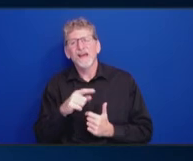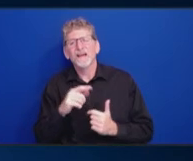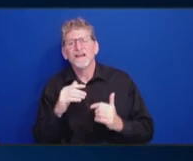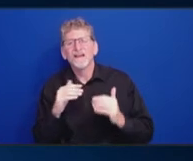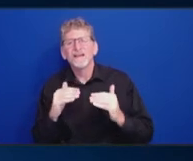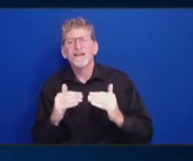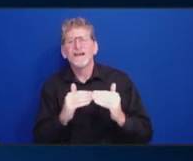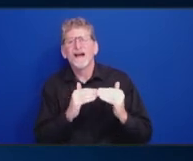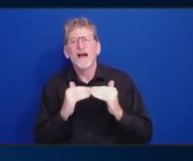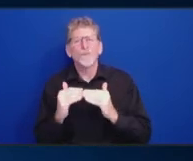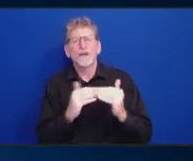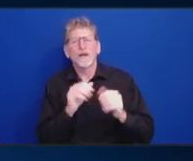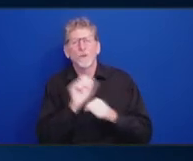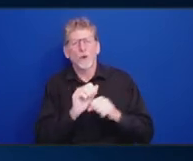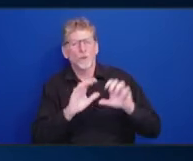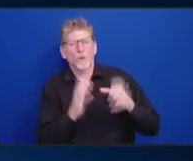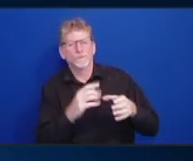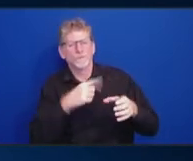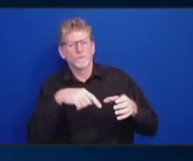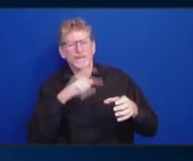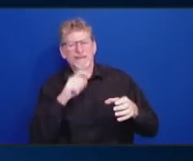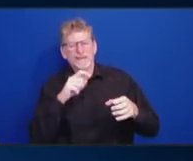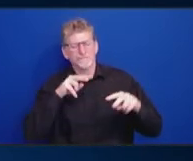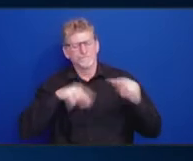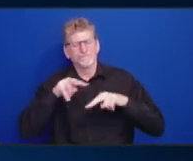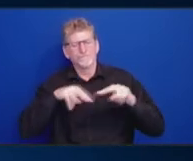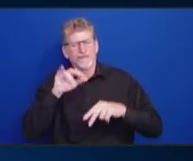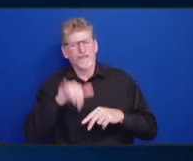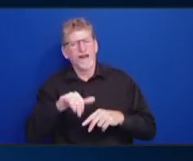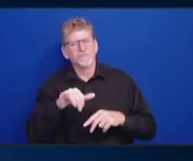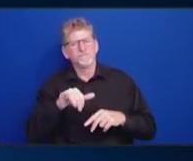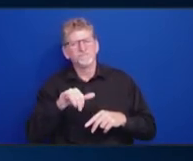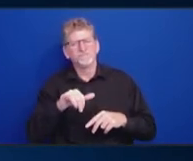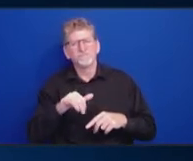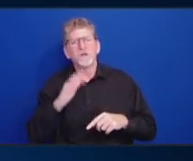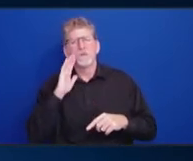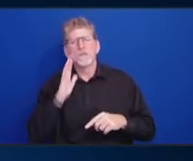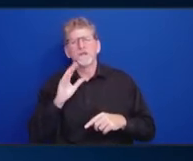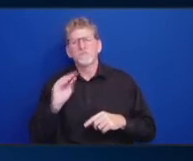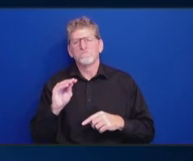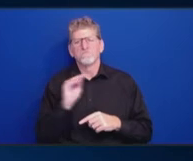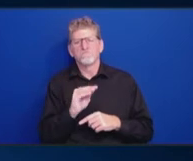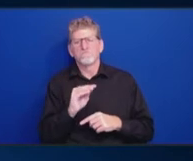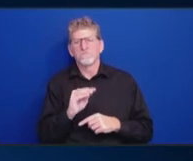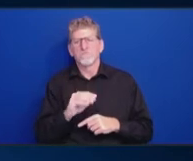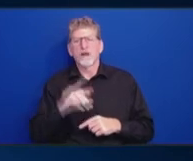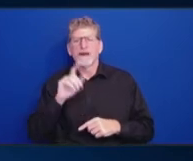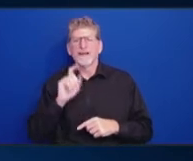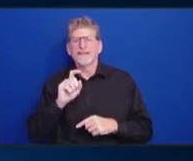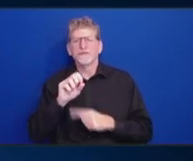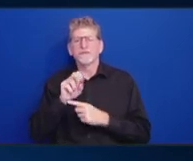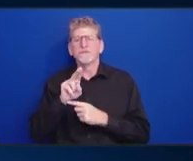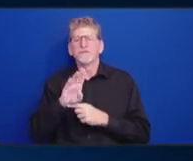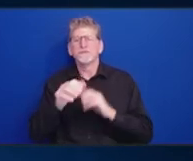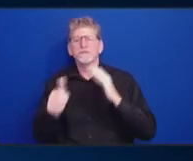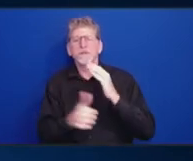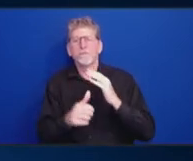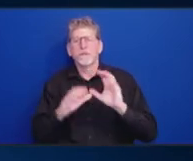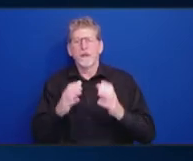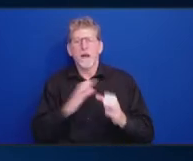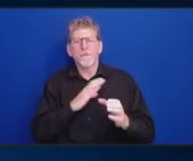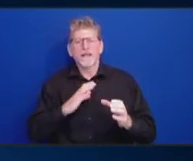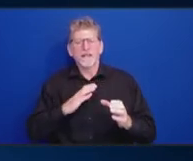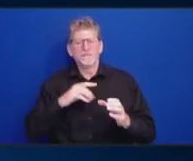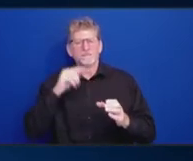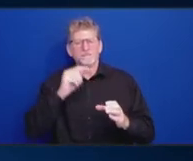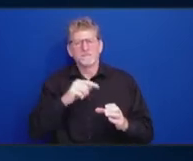Ajay, I'm going to hold on this because we really do need to get to the establishment of subcommittees. We have about 15 minutes before we go to break. So, I